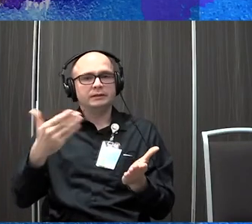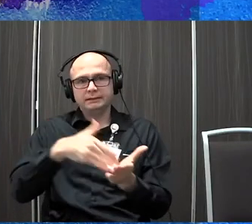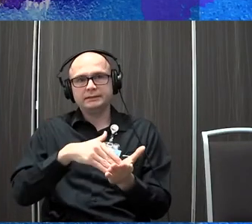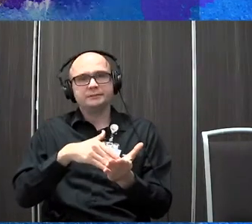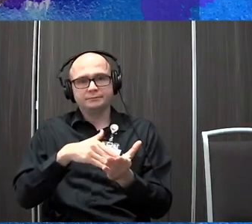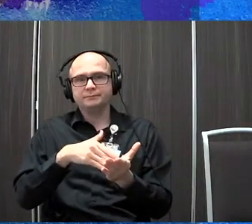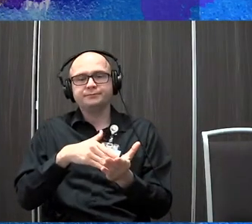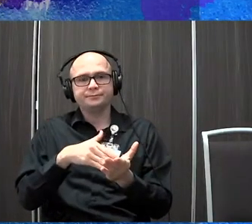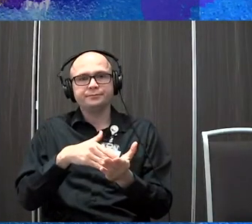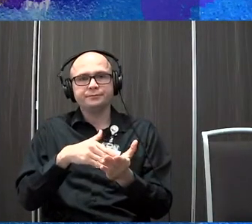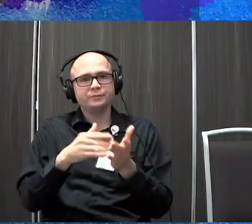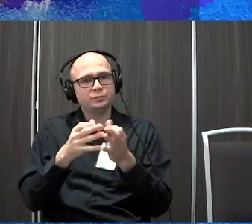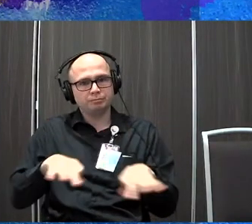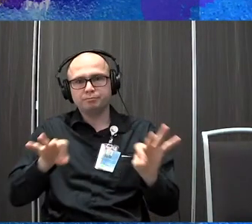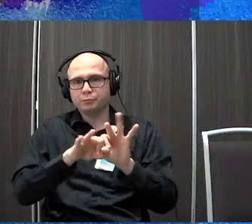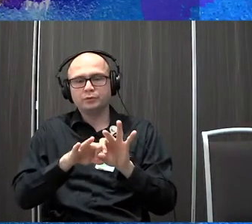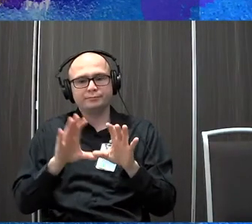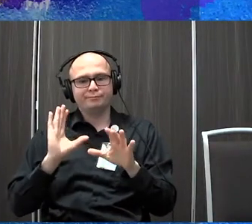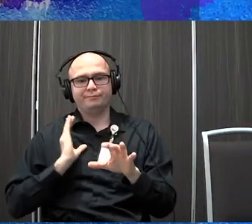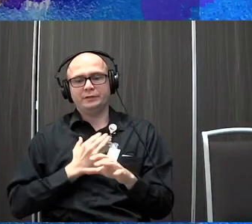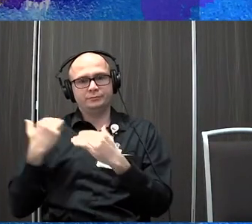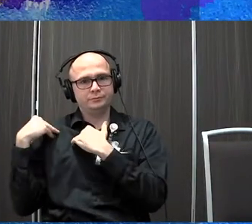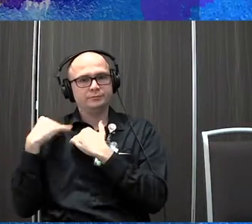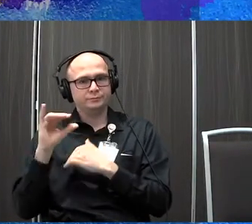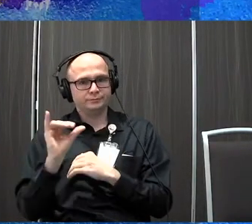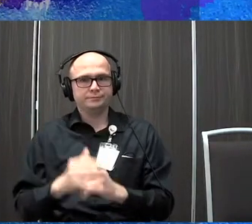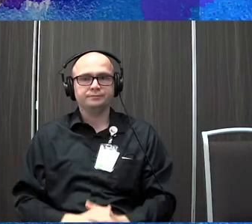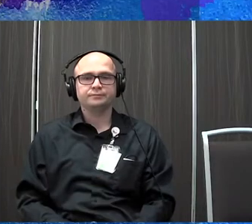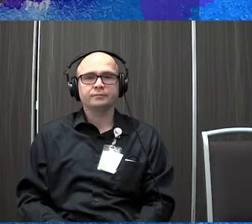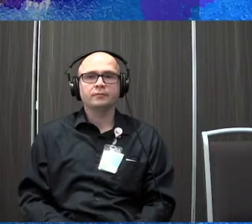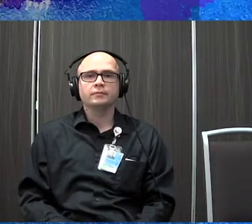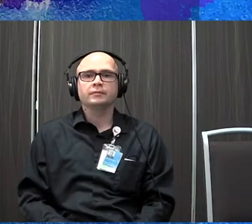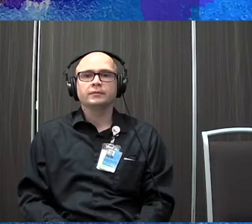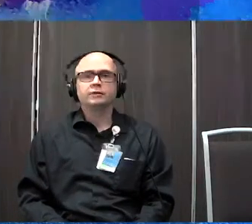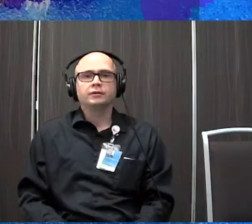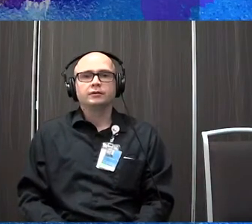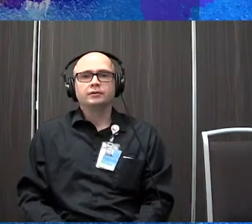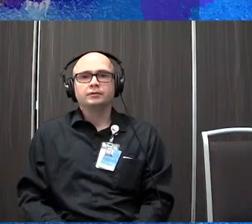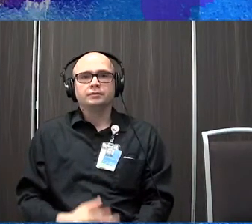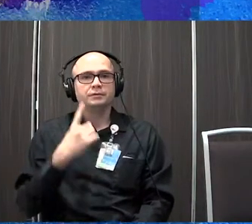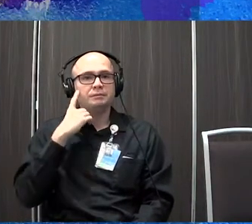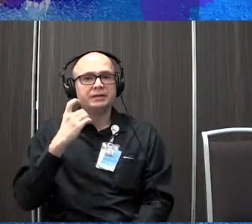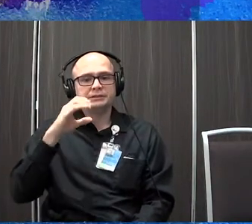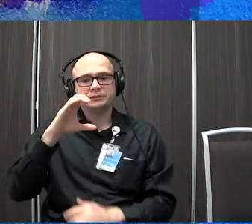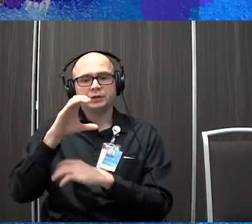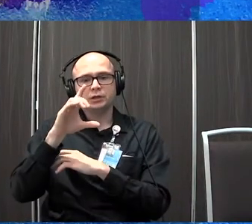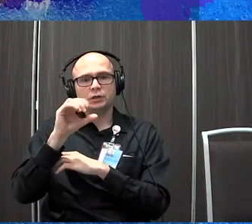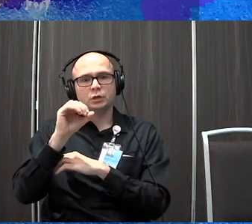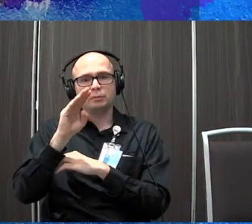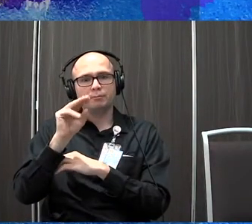so again, that's part of our, our job as well. Now, because of, um, you know, the child's coloboma and visual